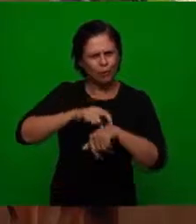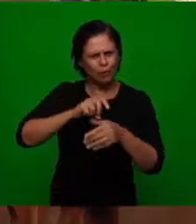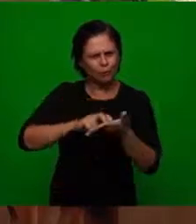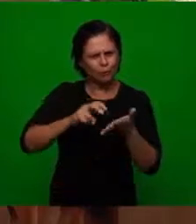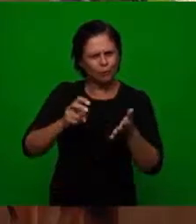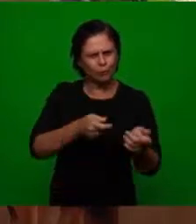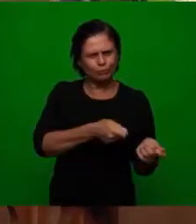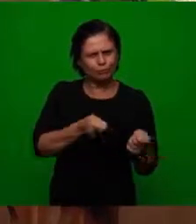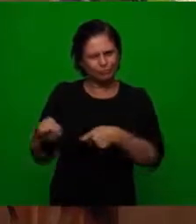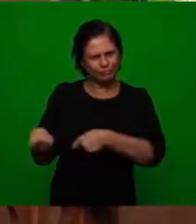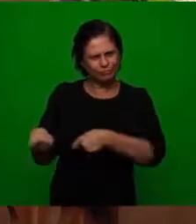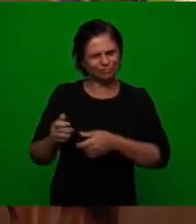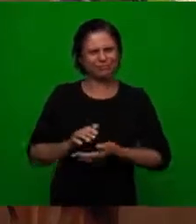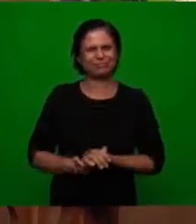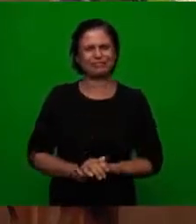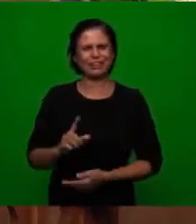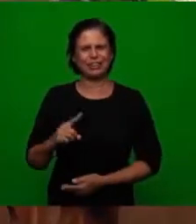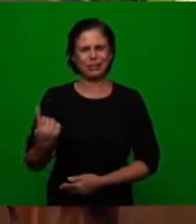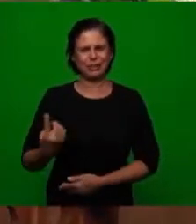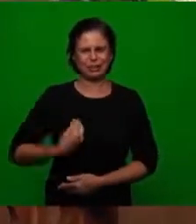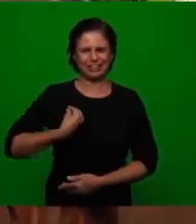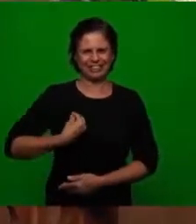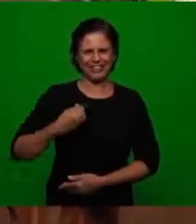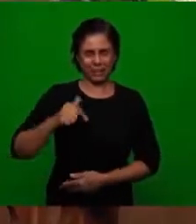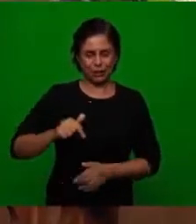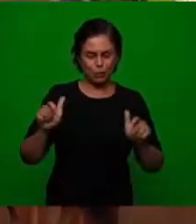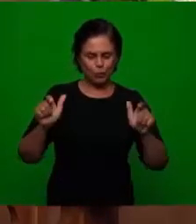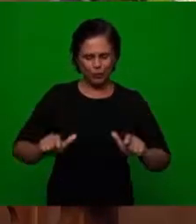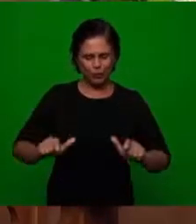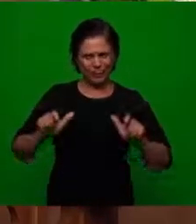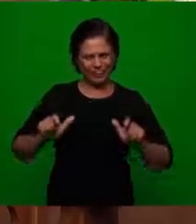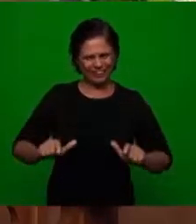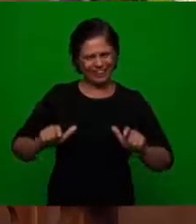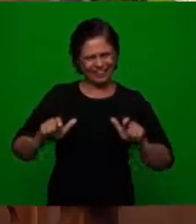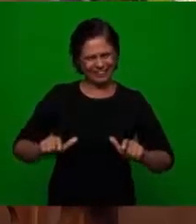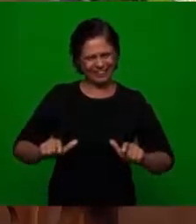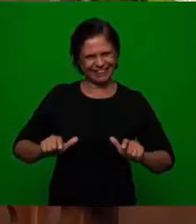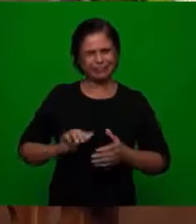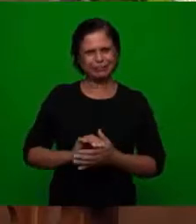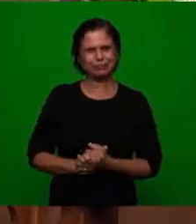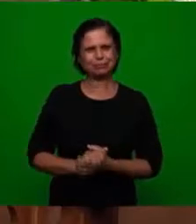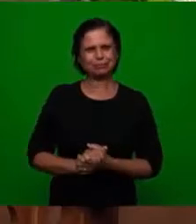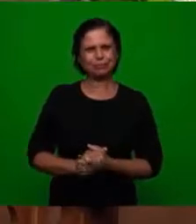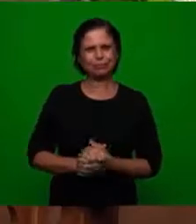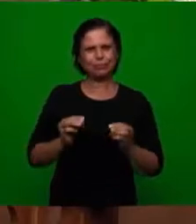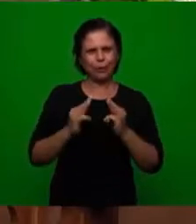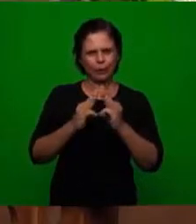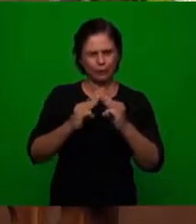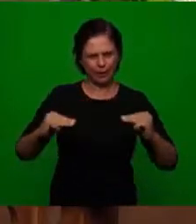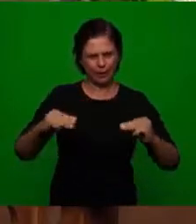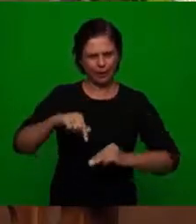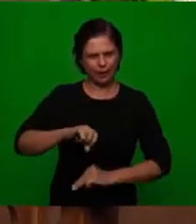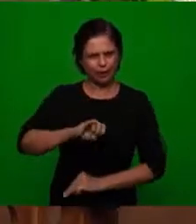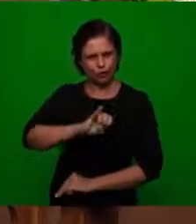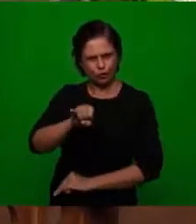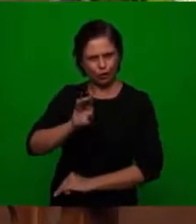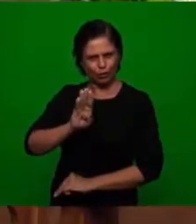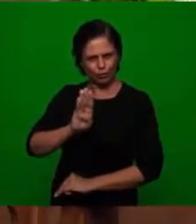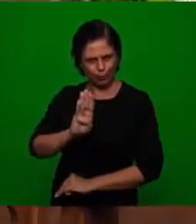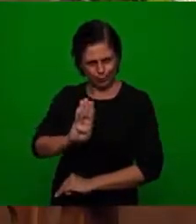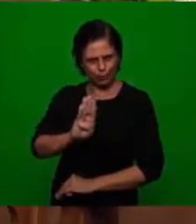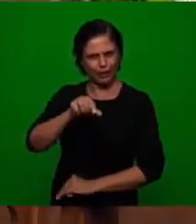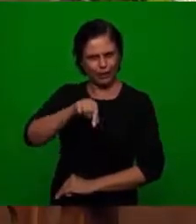at this time. We are here for almost two days here in the Marani, in Diabona,